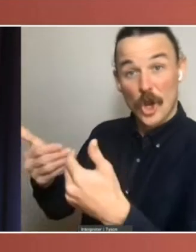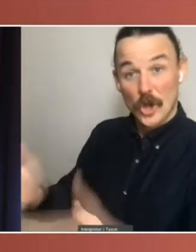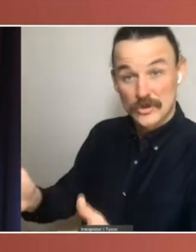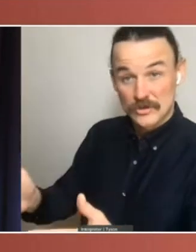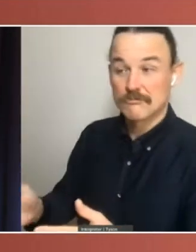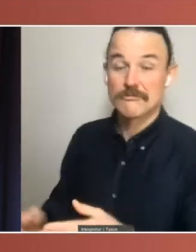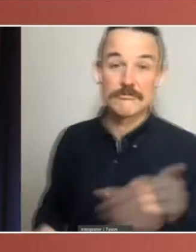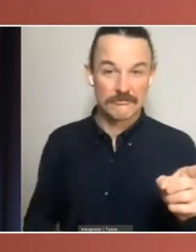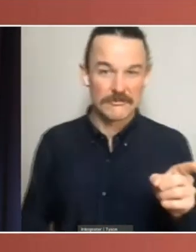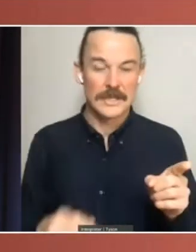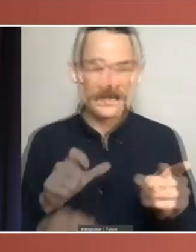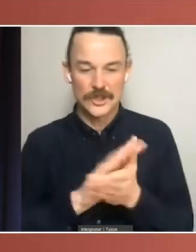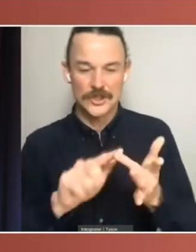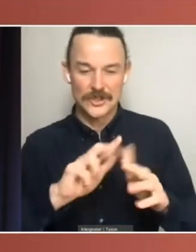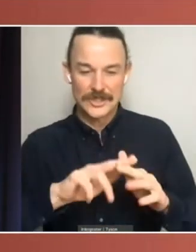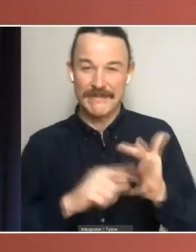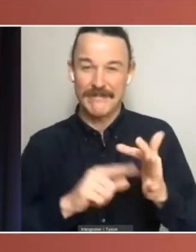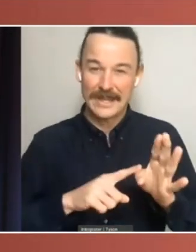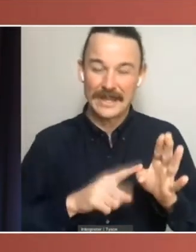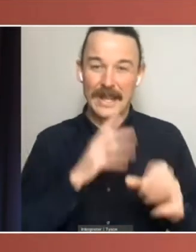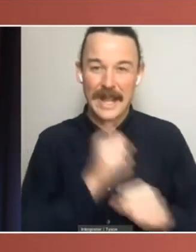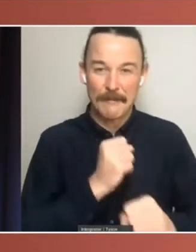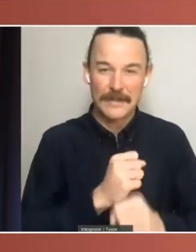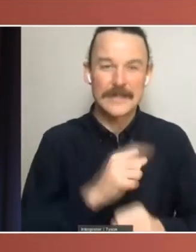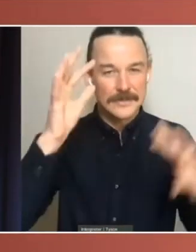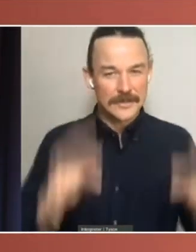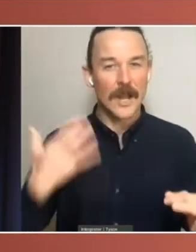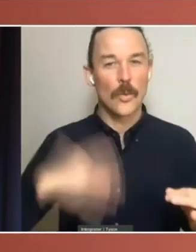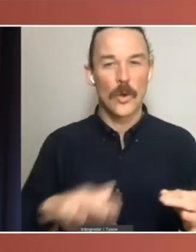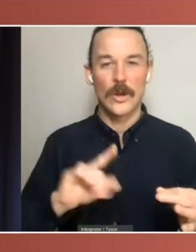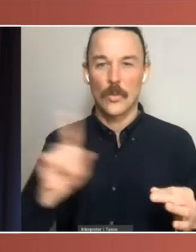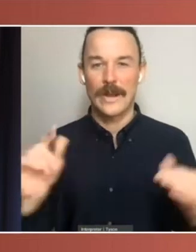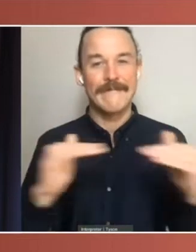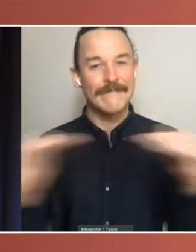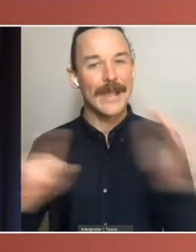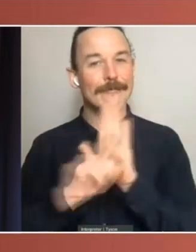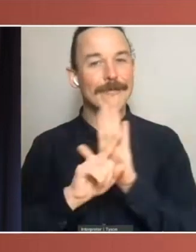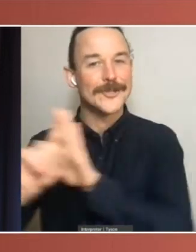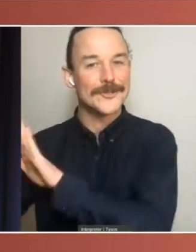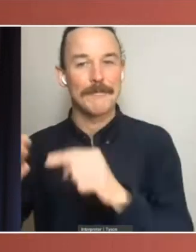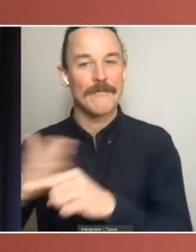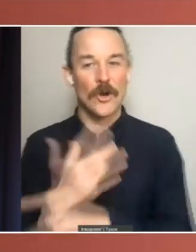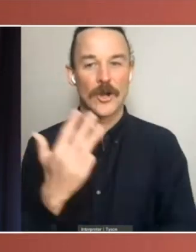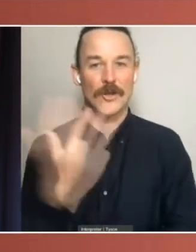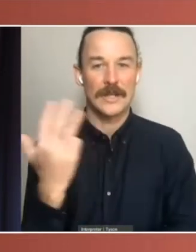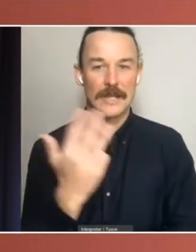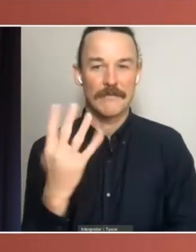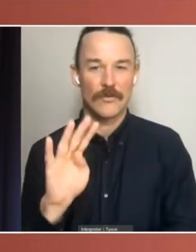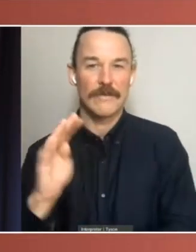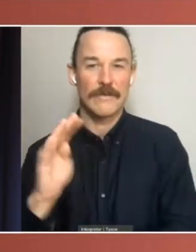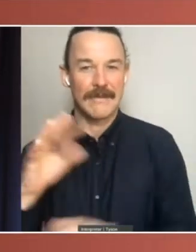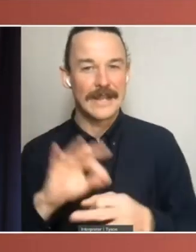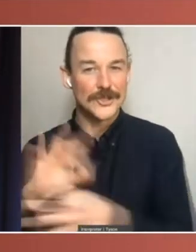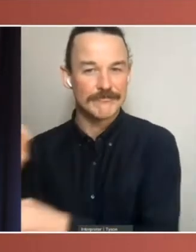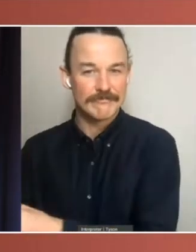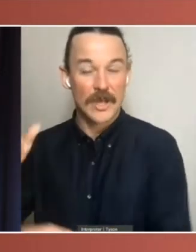legislated proportional representation ahead of the 1949 election. While preserving its numbers in the Senate was a motivation